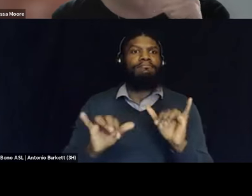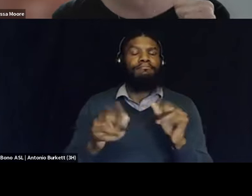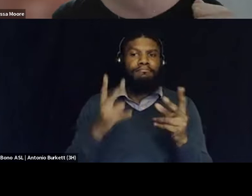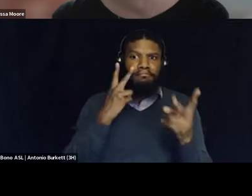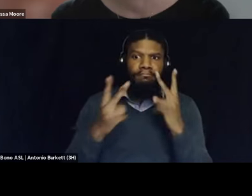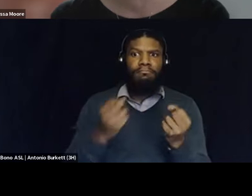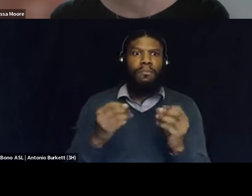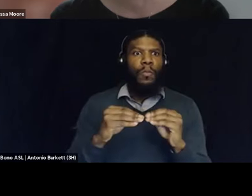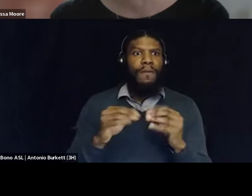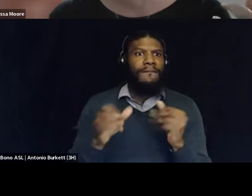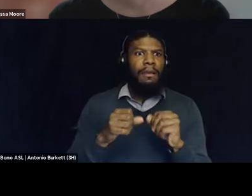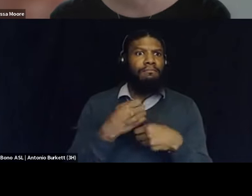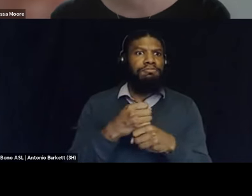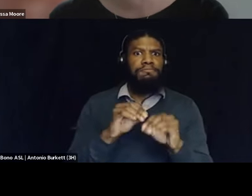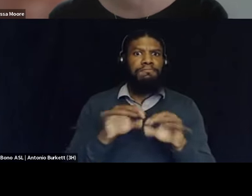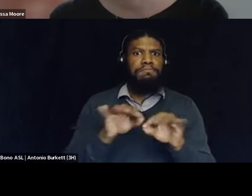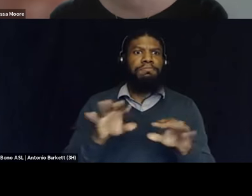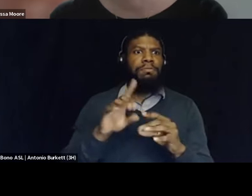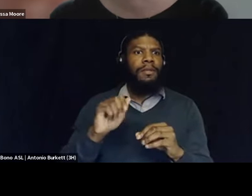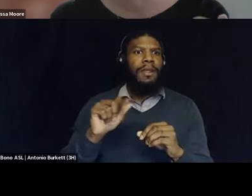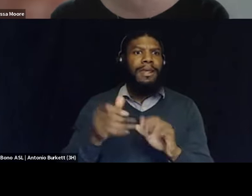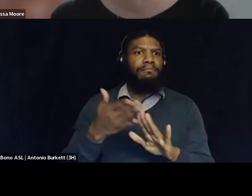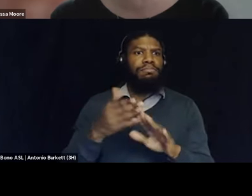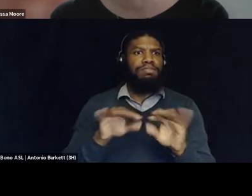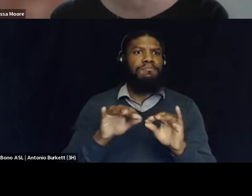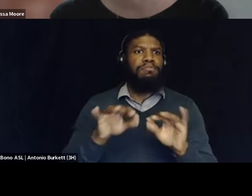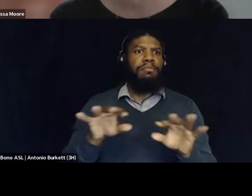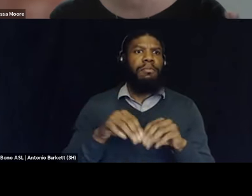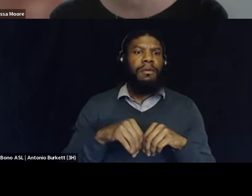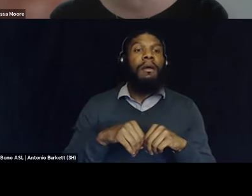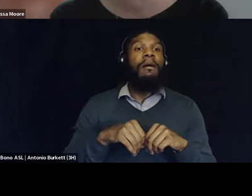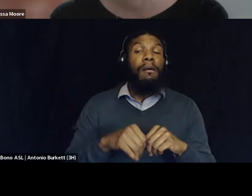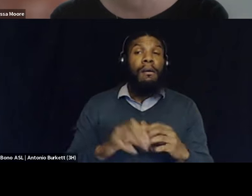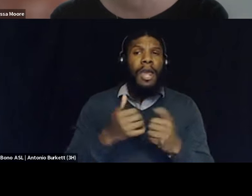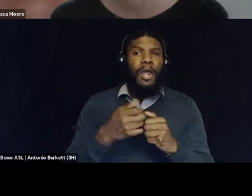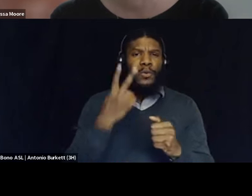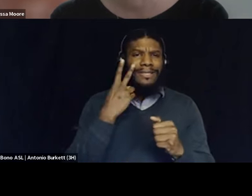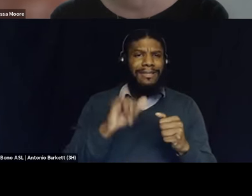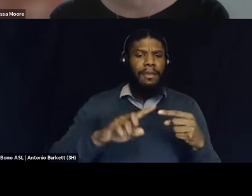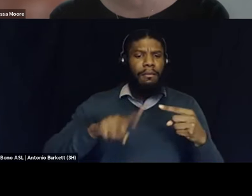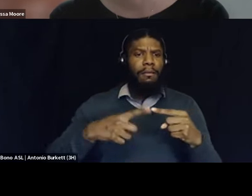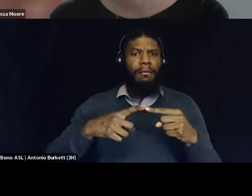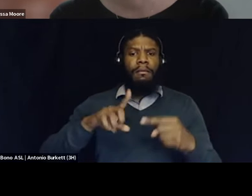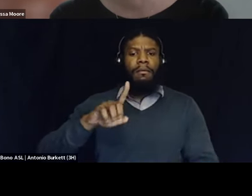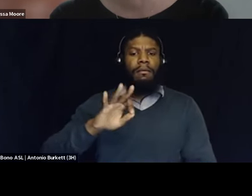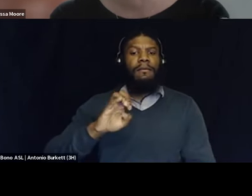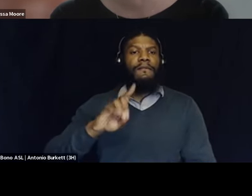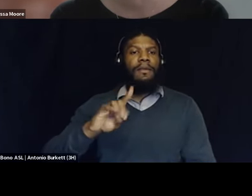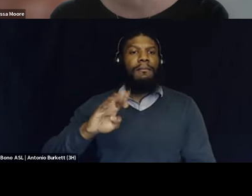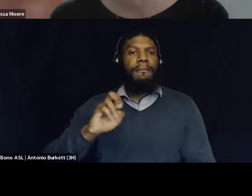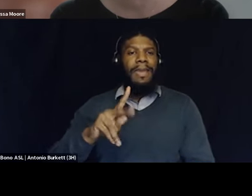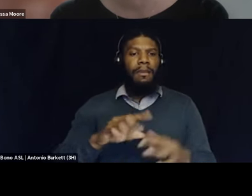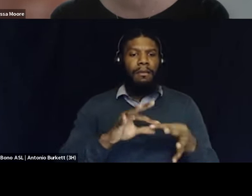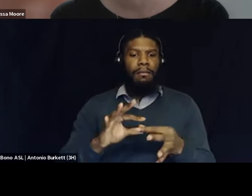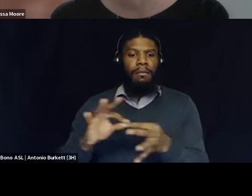of the data um so how you know how do you see these self reinforcing and kind of feedback loops showing up in your work and how do we begin to